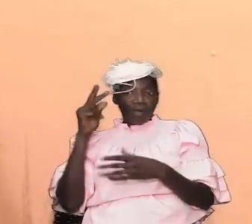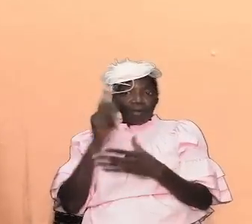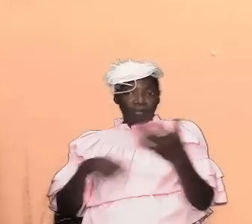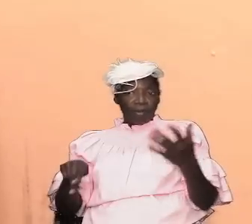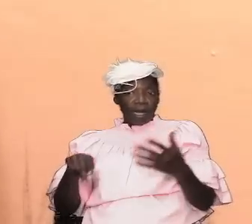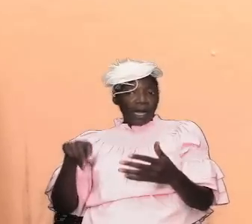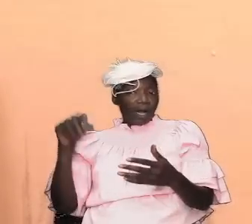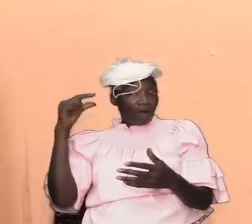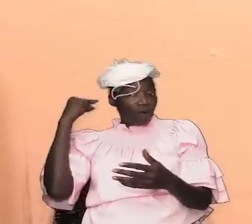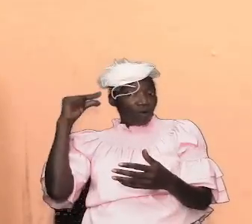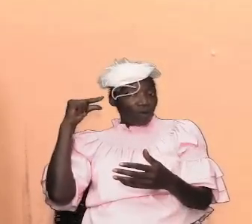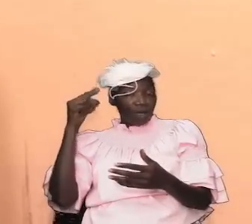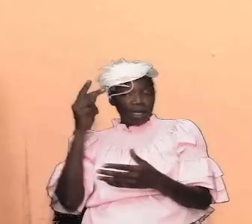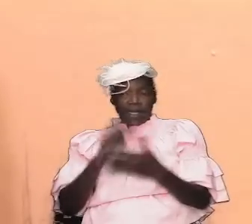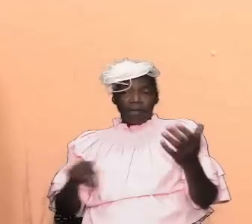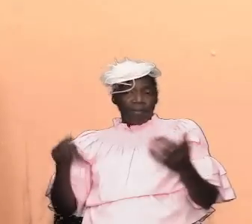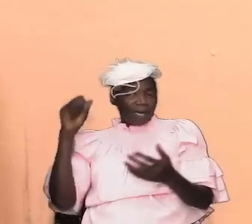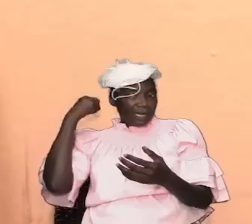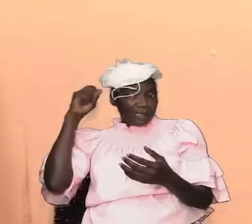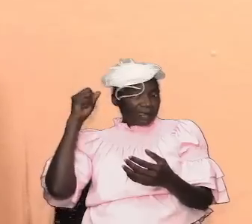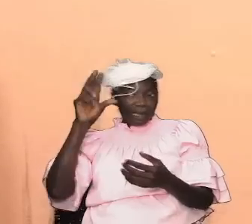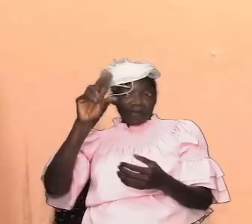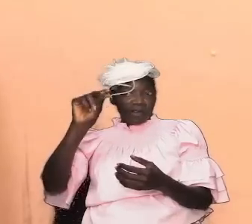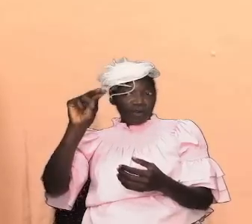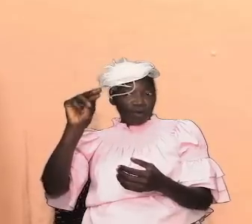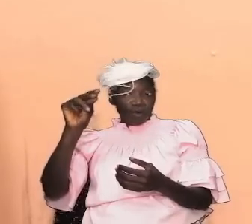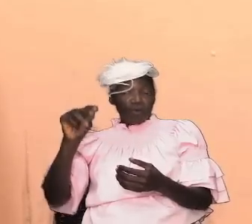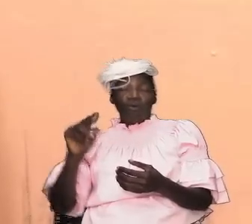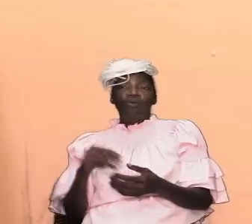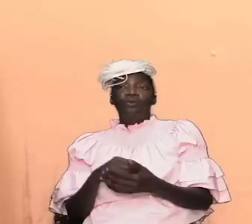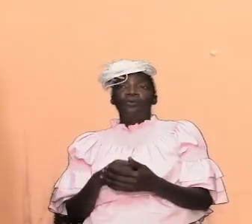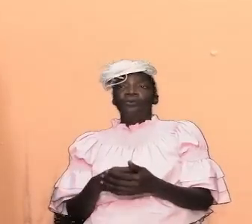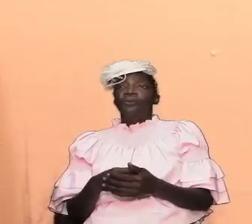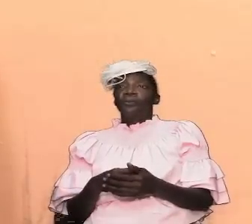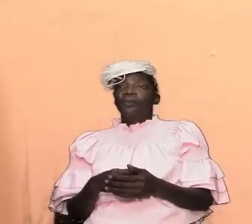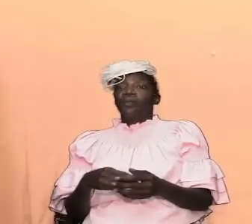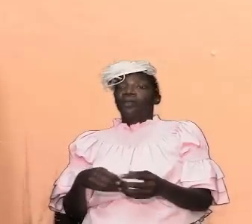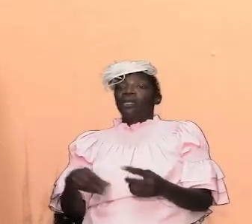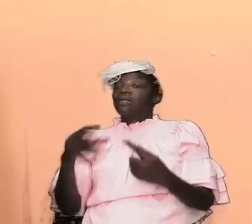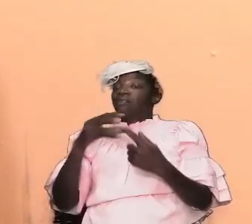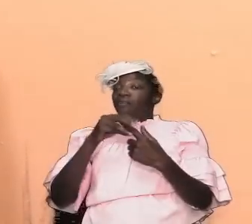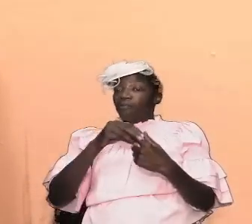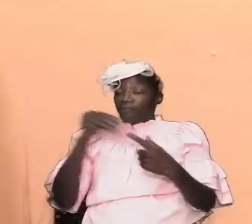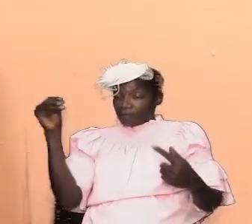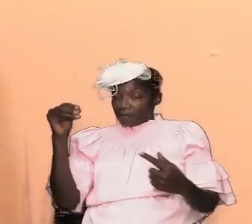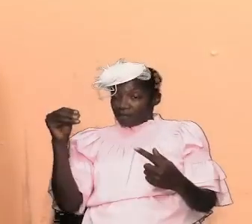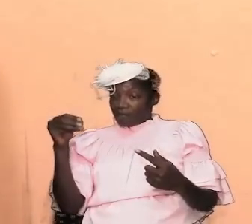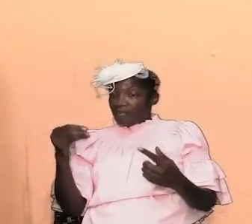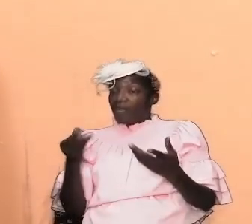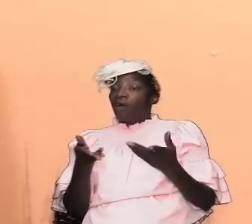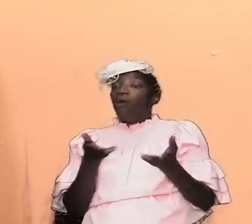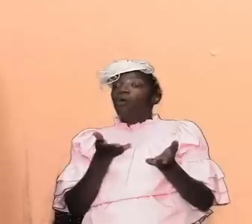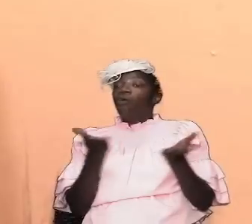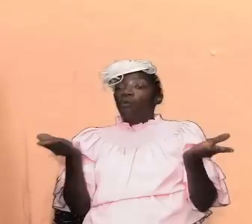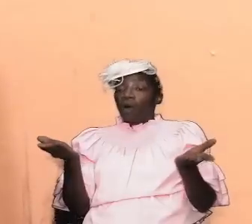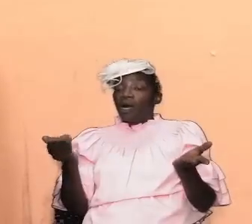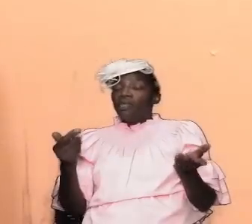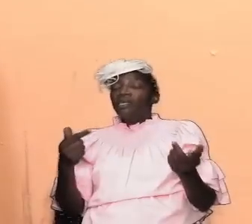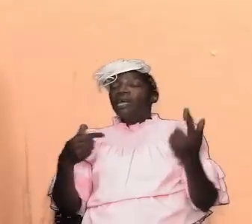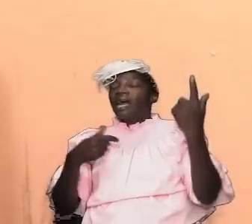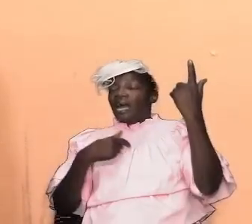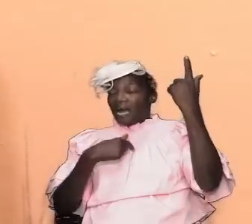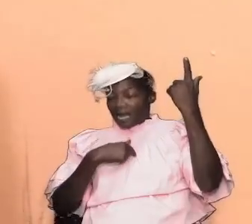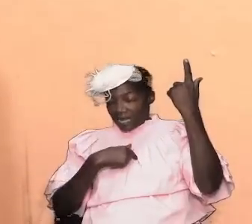god said make sure that what you do is exactly based on the instructions